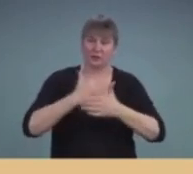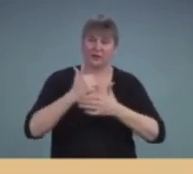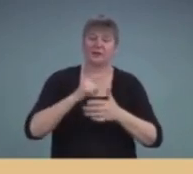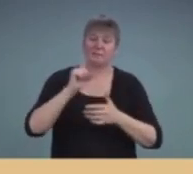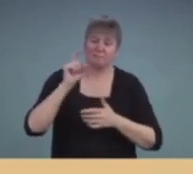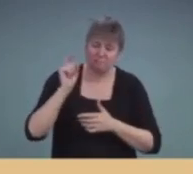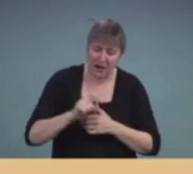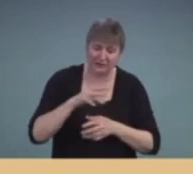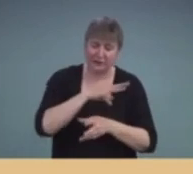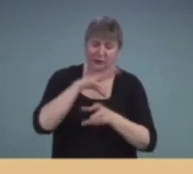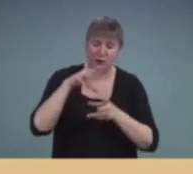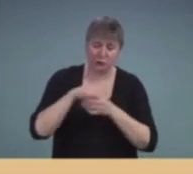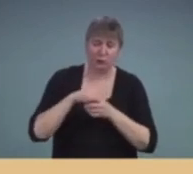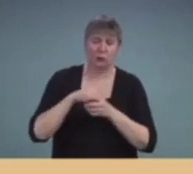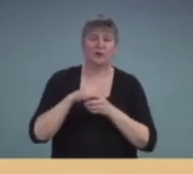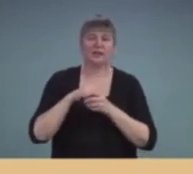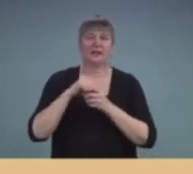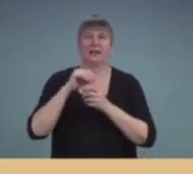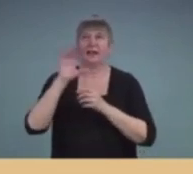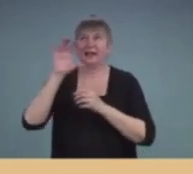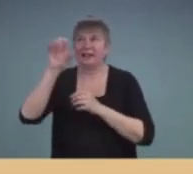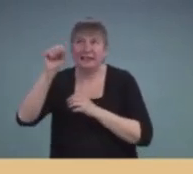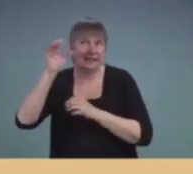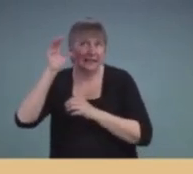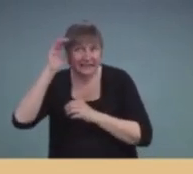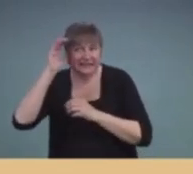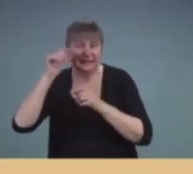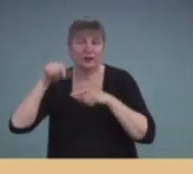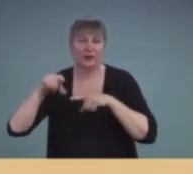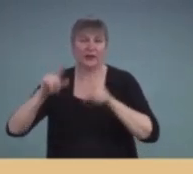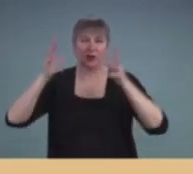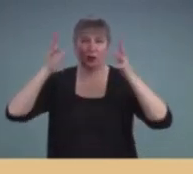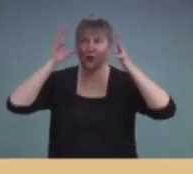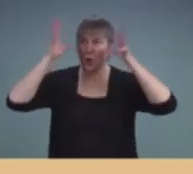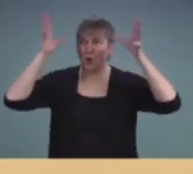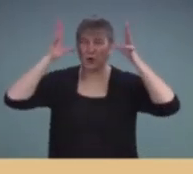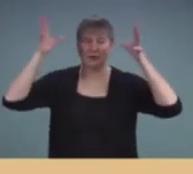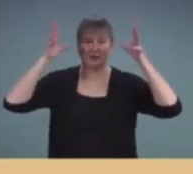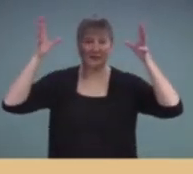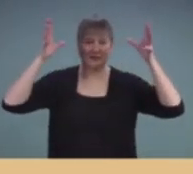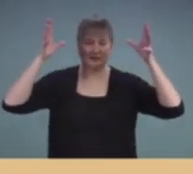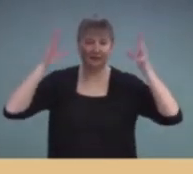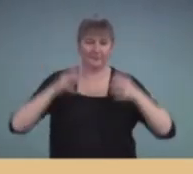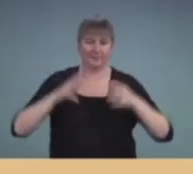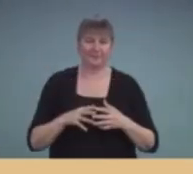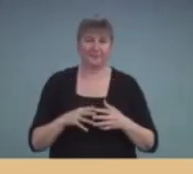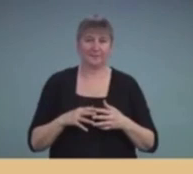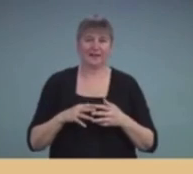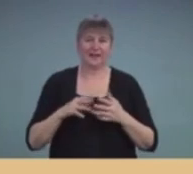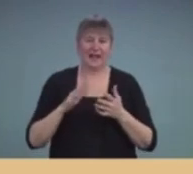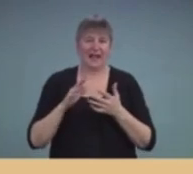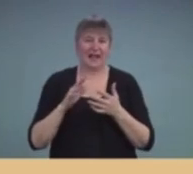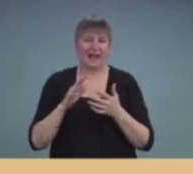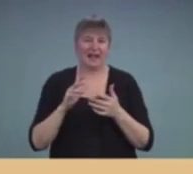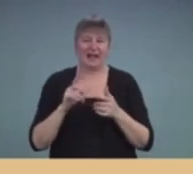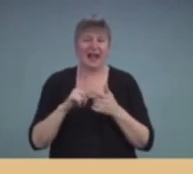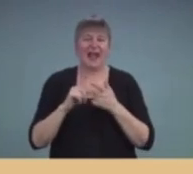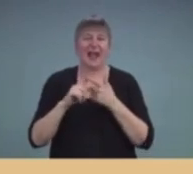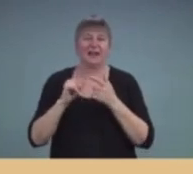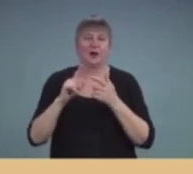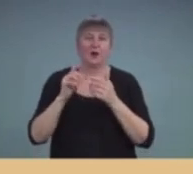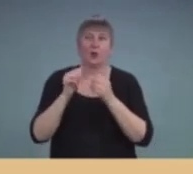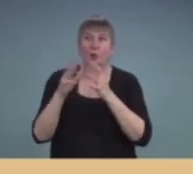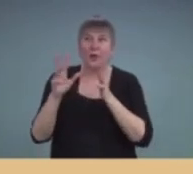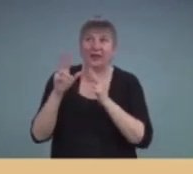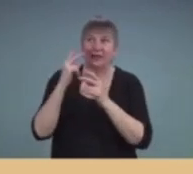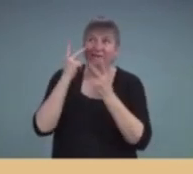noise and really, I think, soft and with and without visual cues, all of those things. And